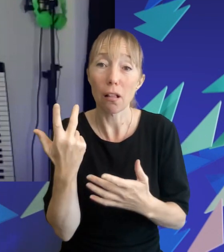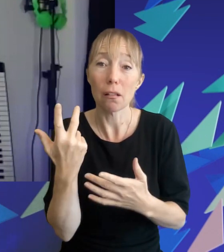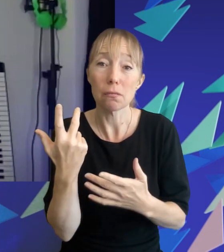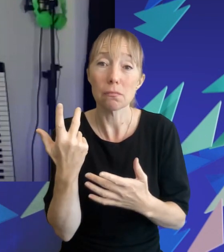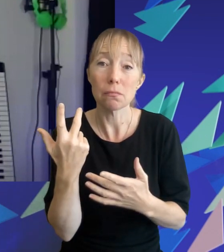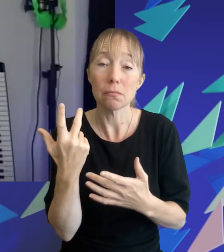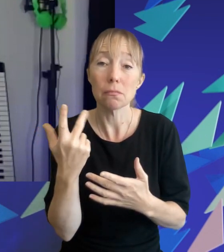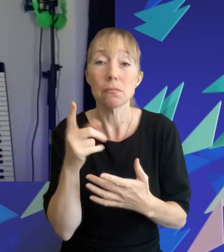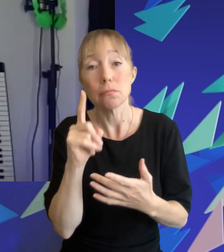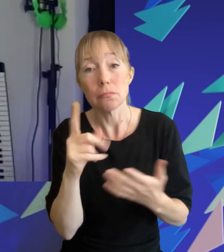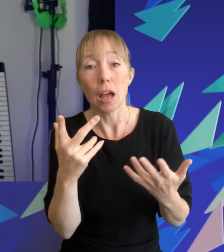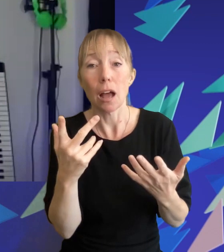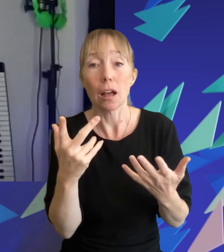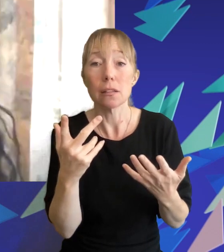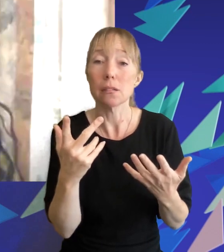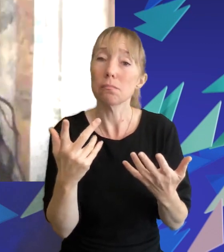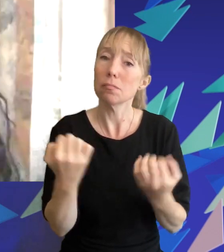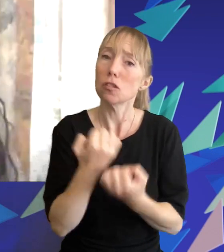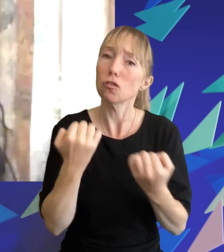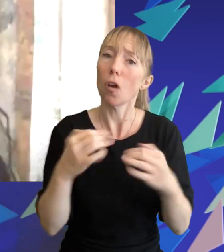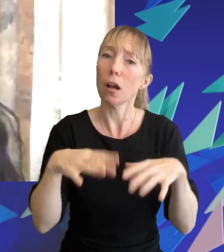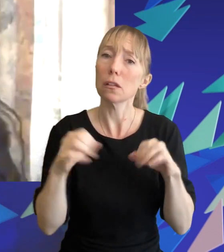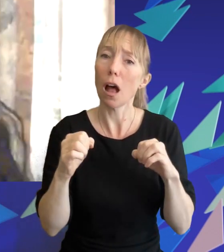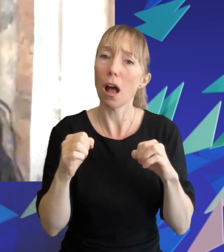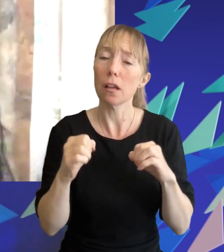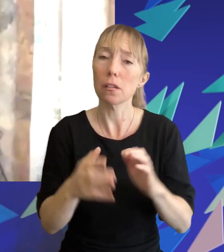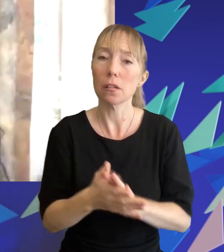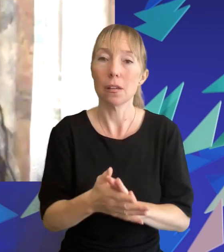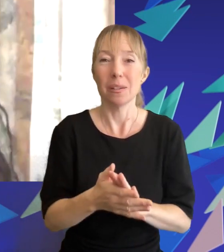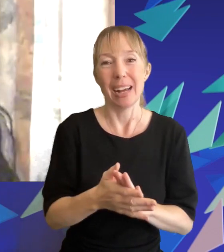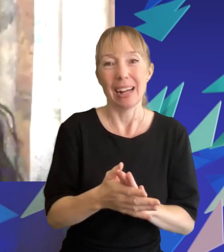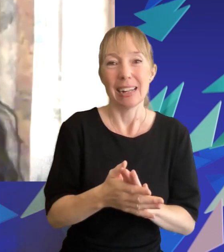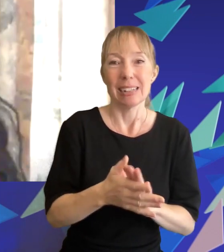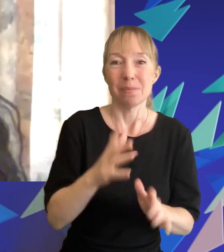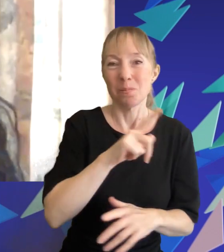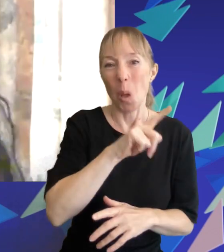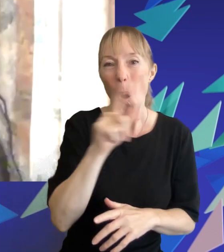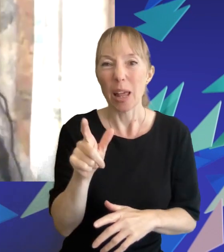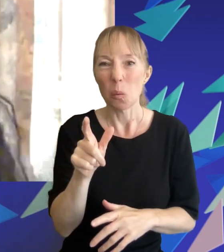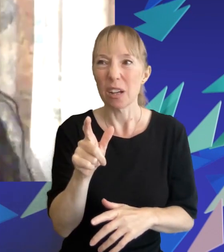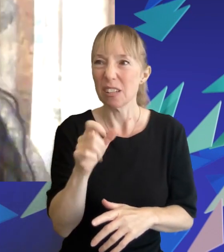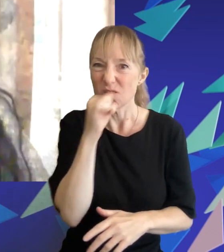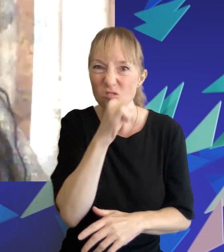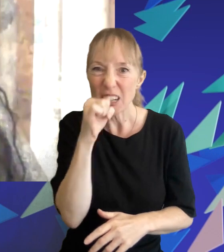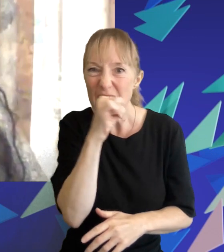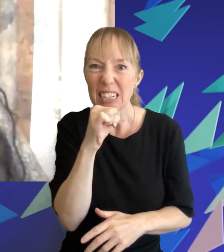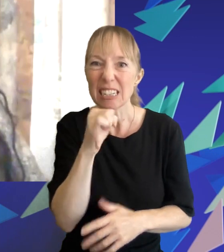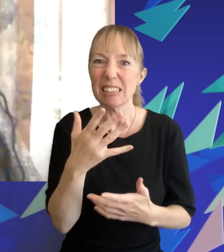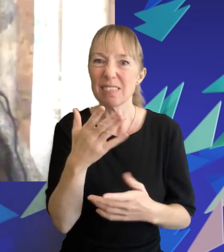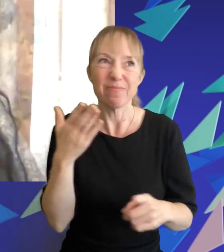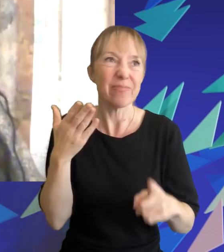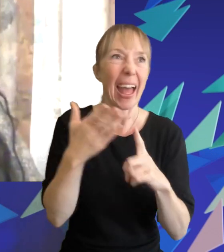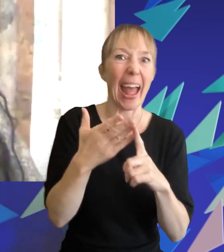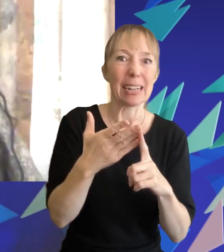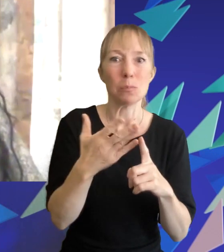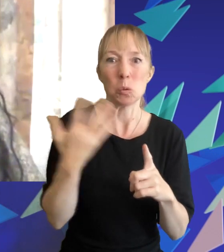that it had a really strong start i think just by the nature of corporate hollywood creed you know the incentive to make money above all